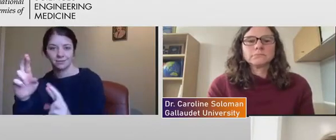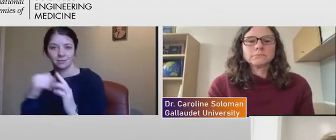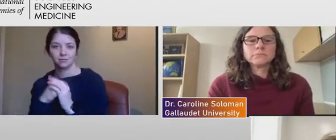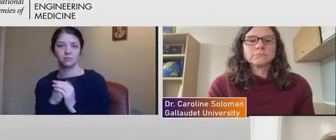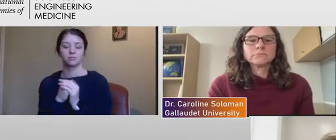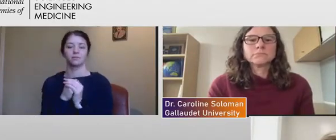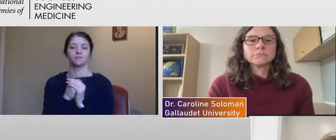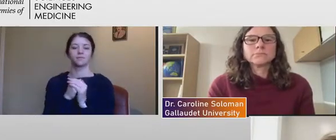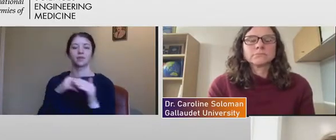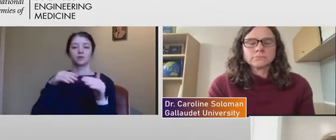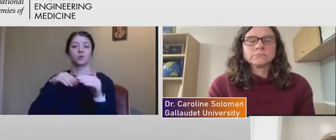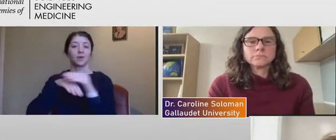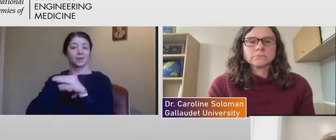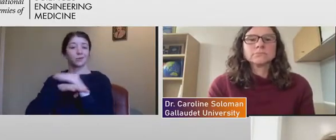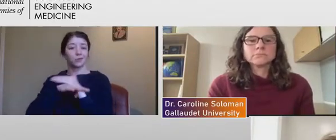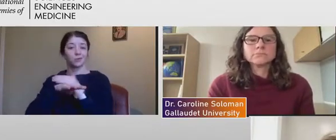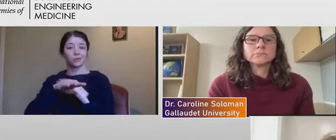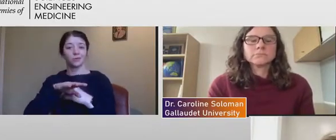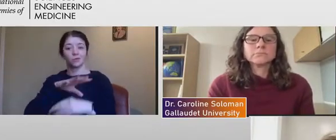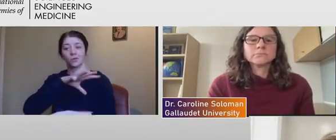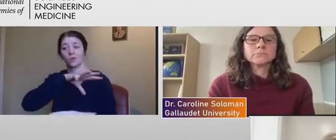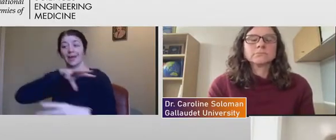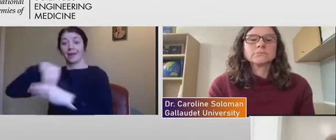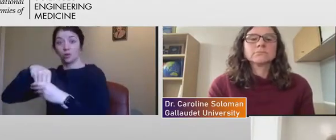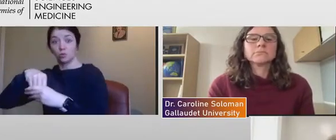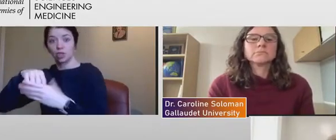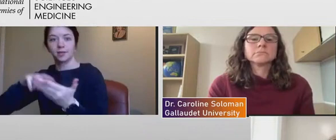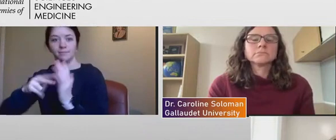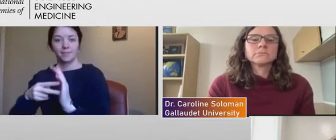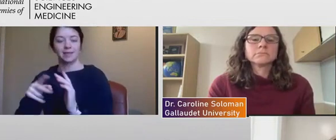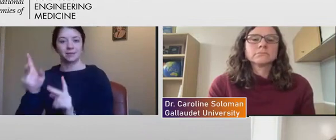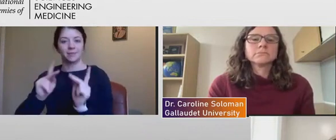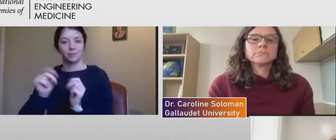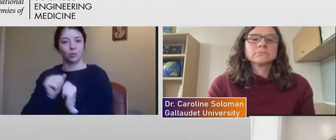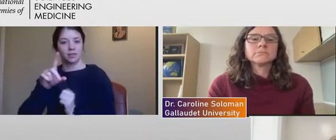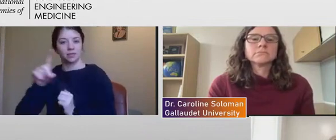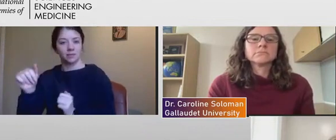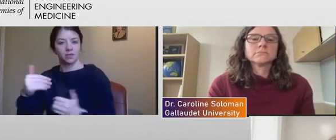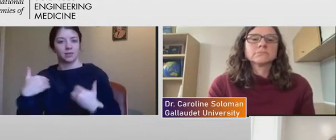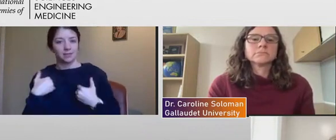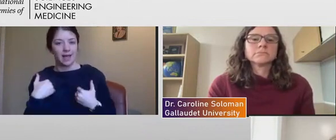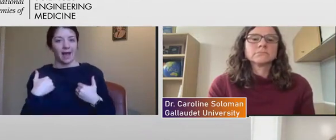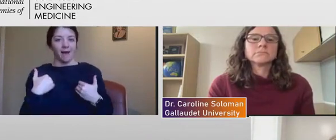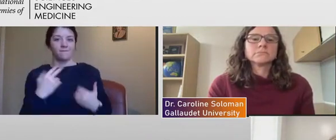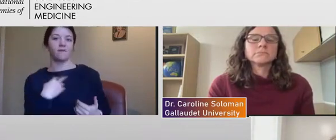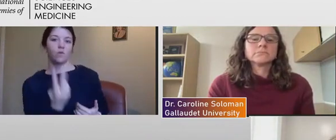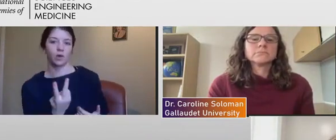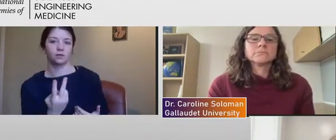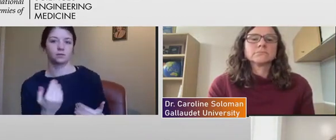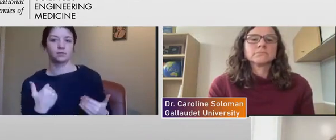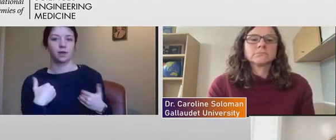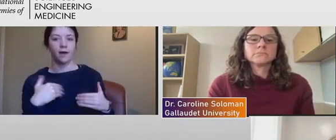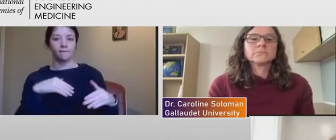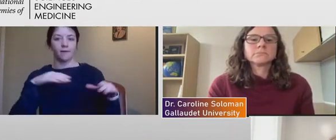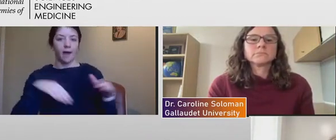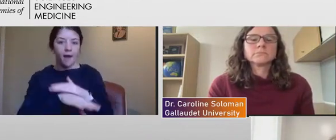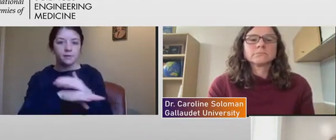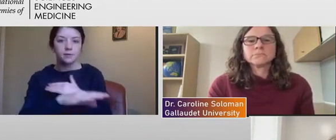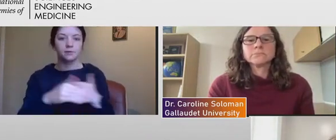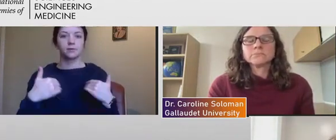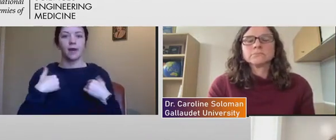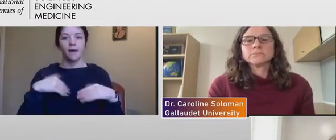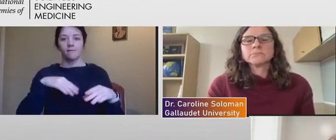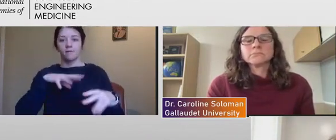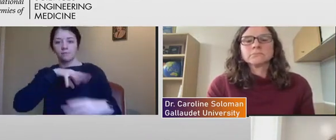Inclusion means that people with disabilities have a seat at the table. We're able to access and participate in the conversation.